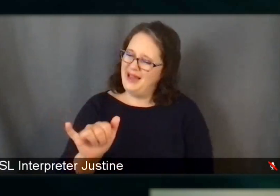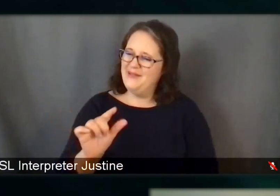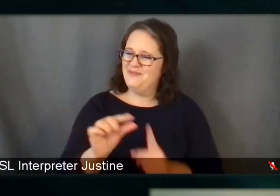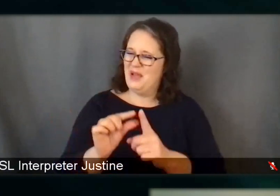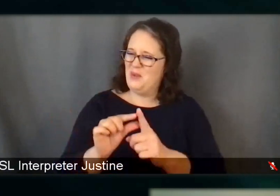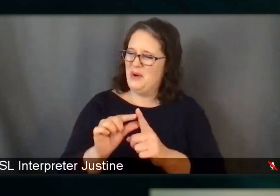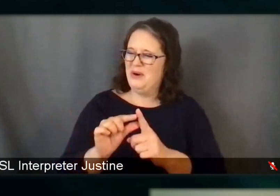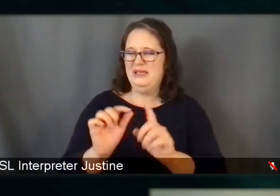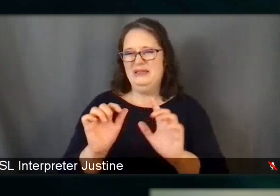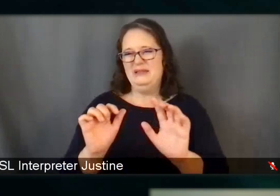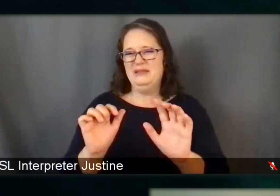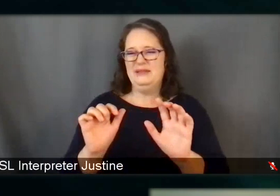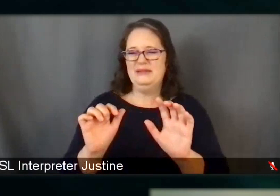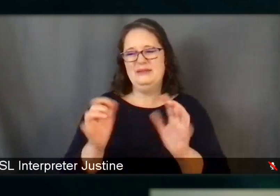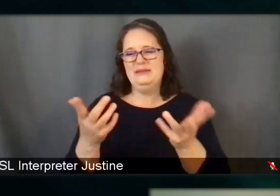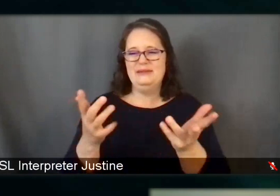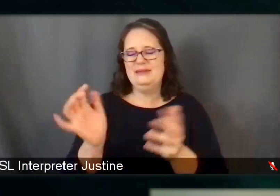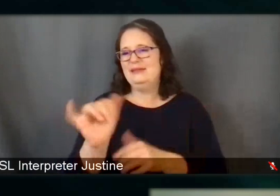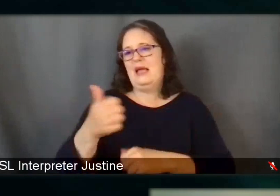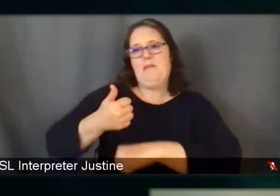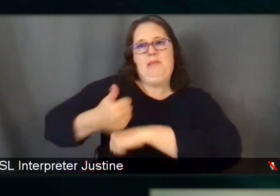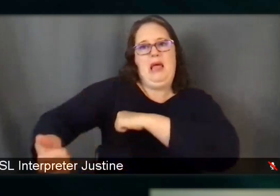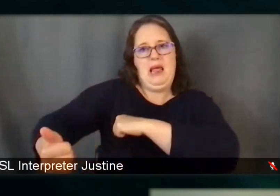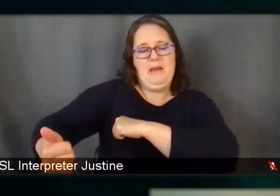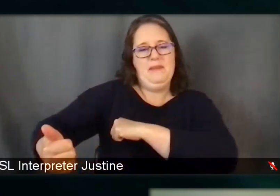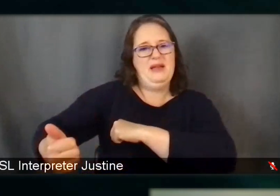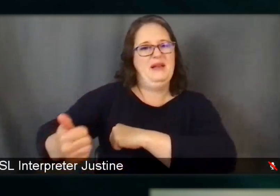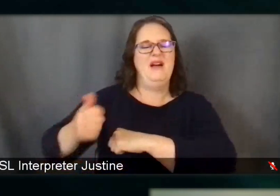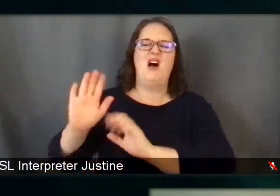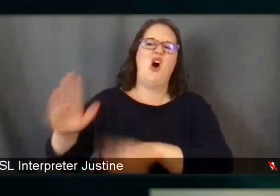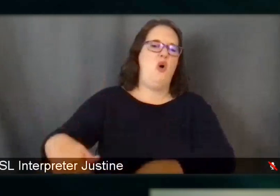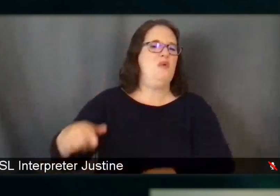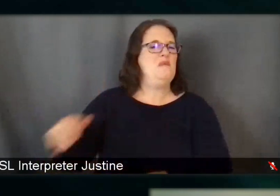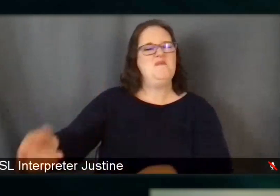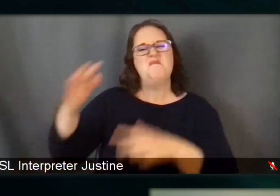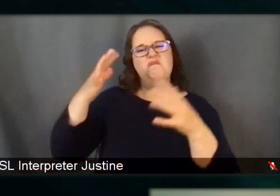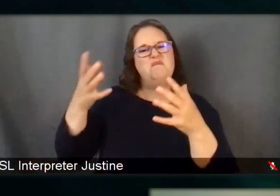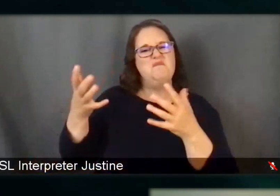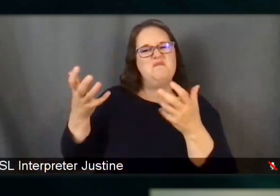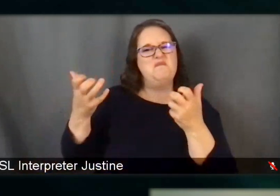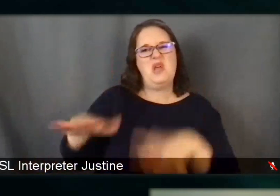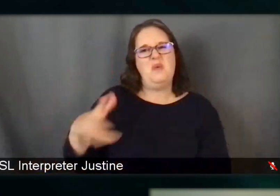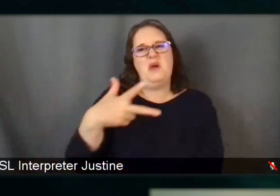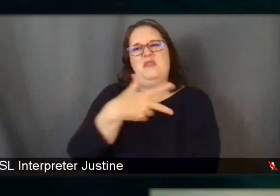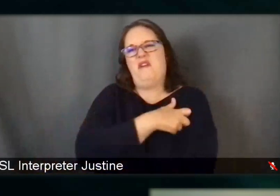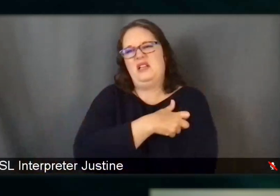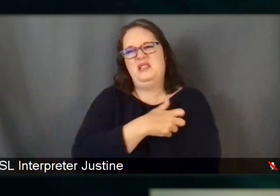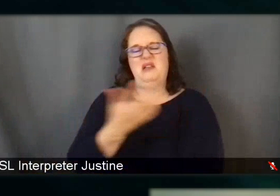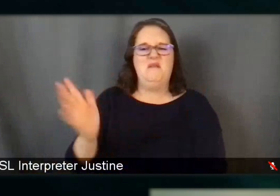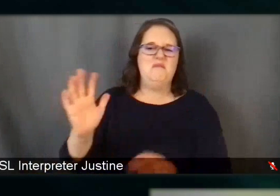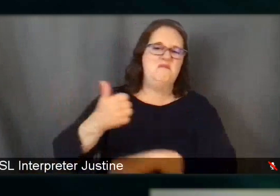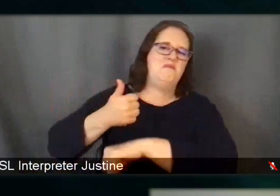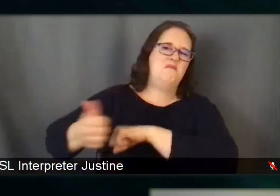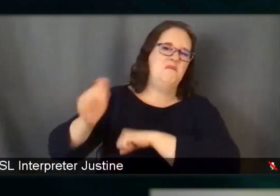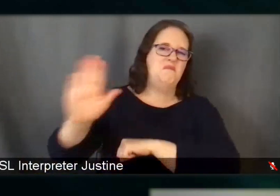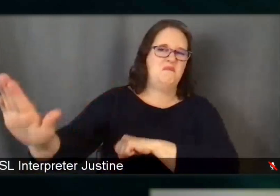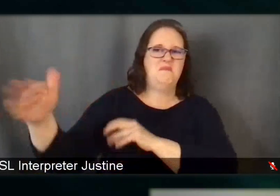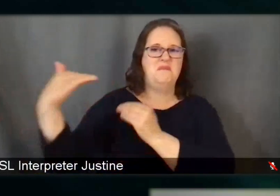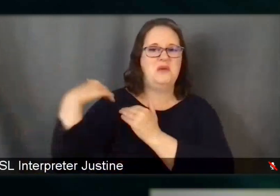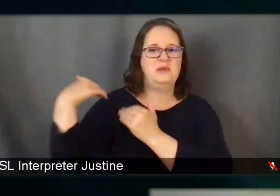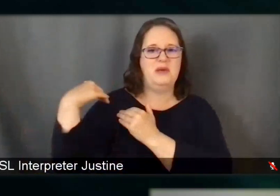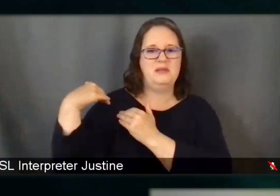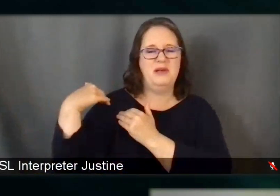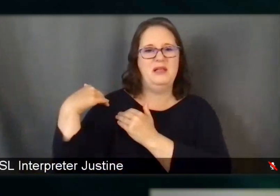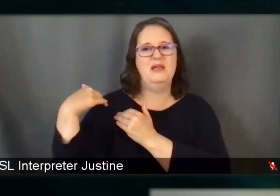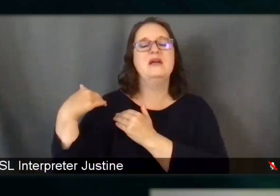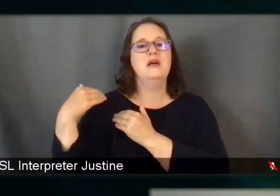lets us off the hook. Oh, you know, people are hesitant. They've chosen not to take it as opposed to examining the why and the access part of that as well.